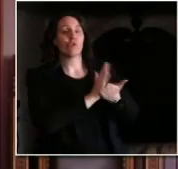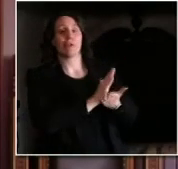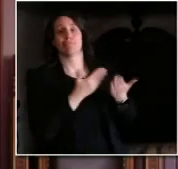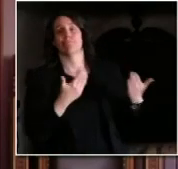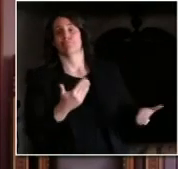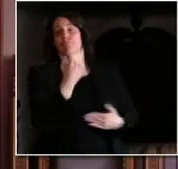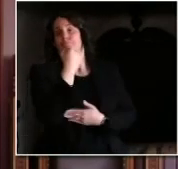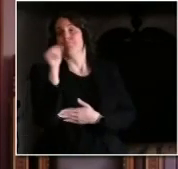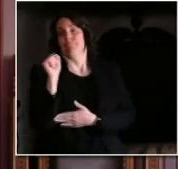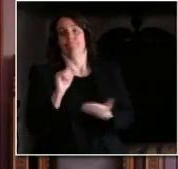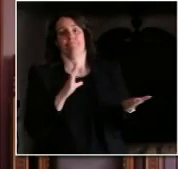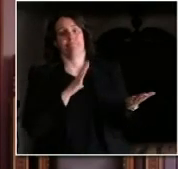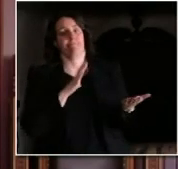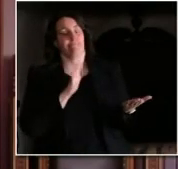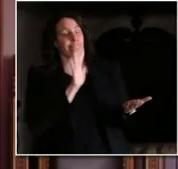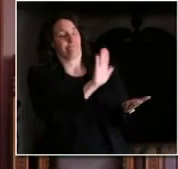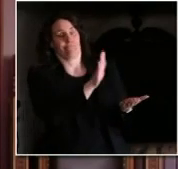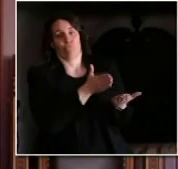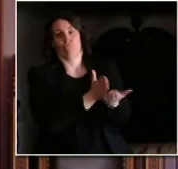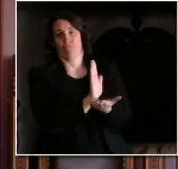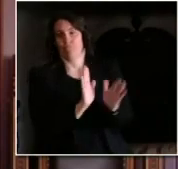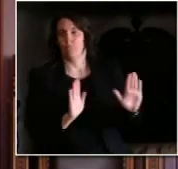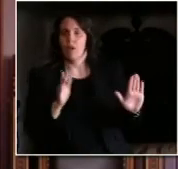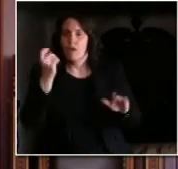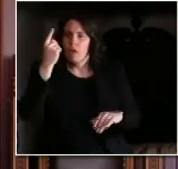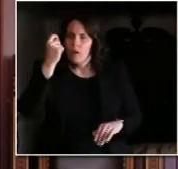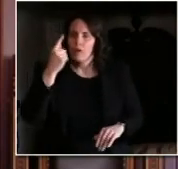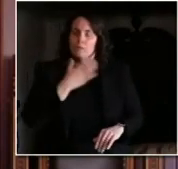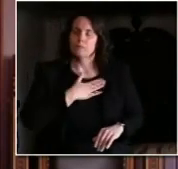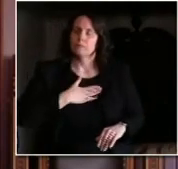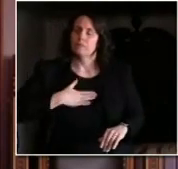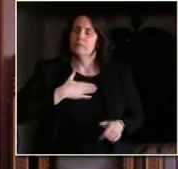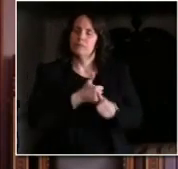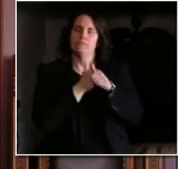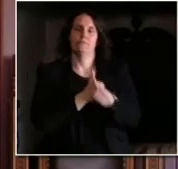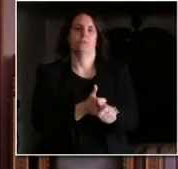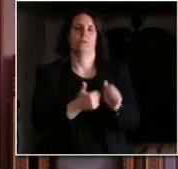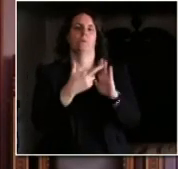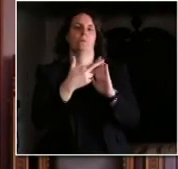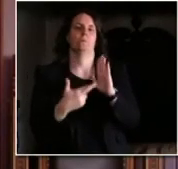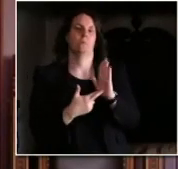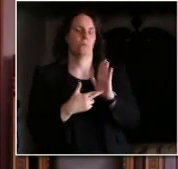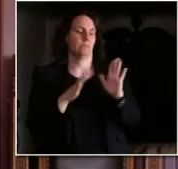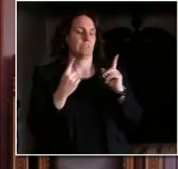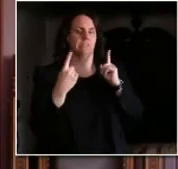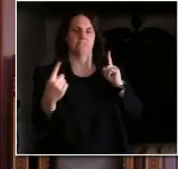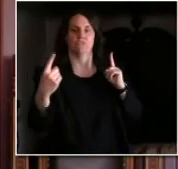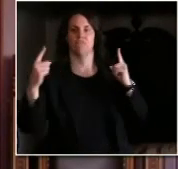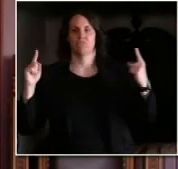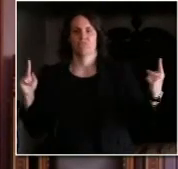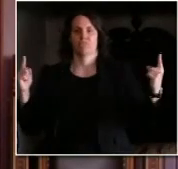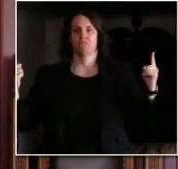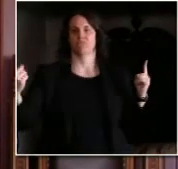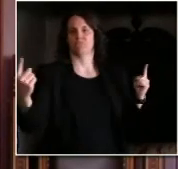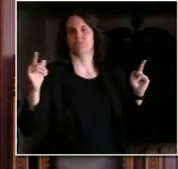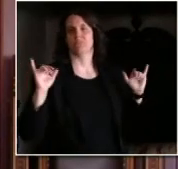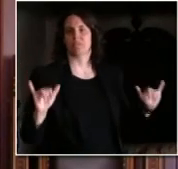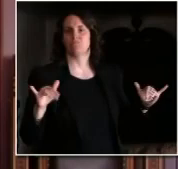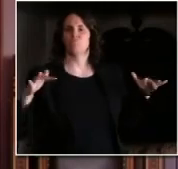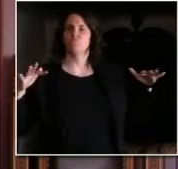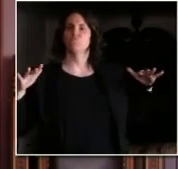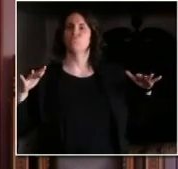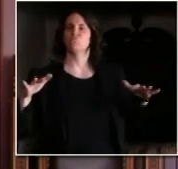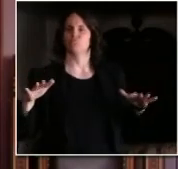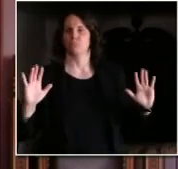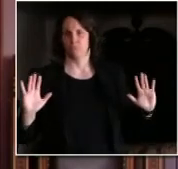this but it's also important that we're hopeful that they'll keep a safe distance apart and they're doing